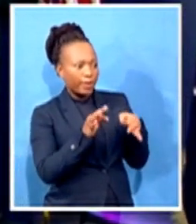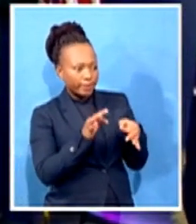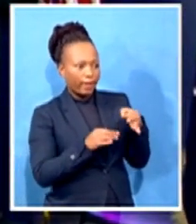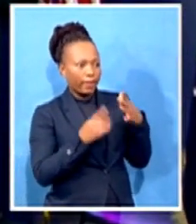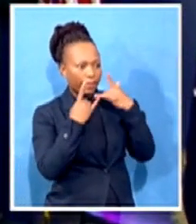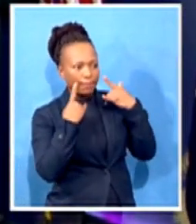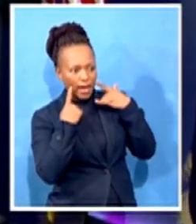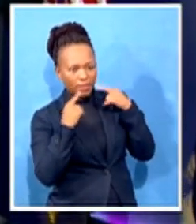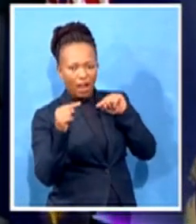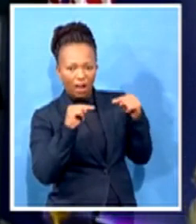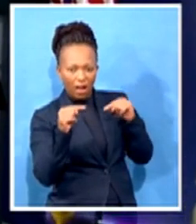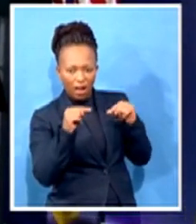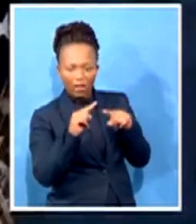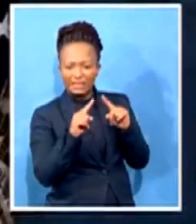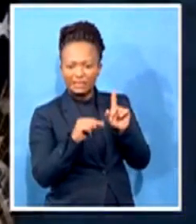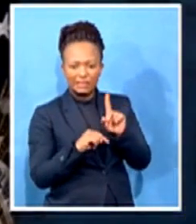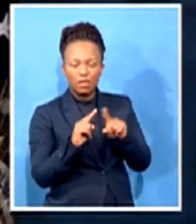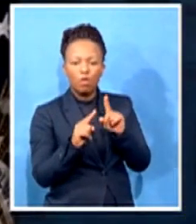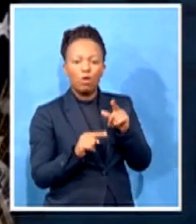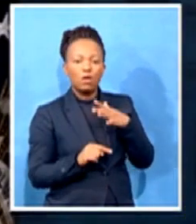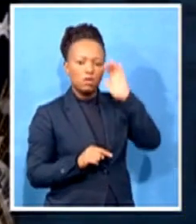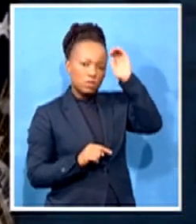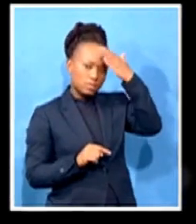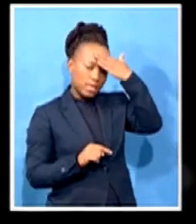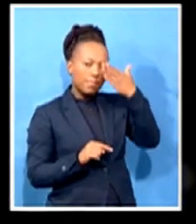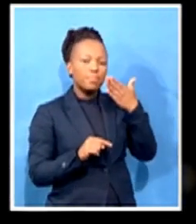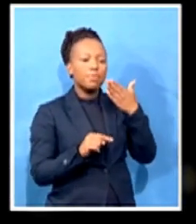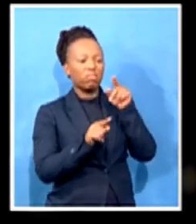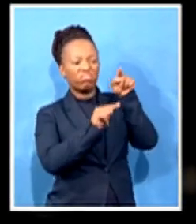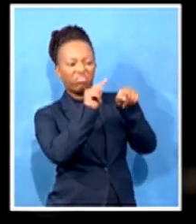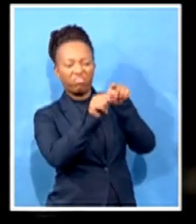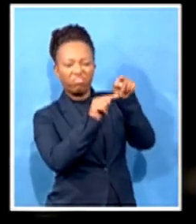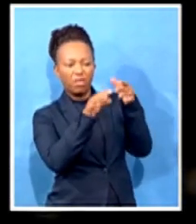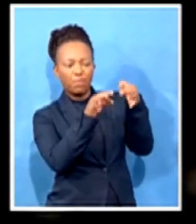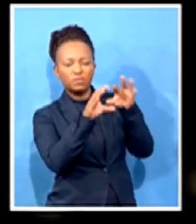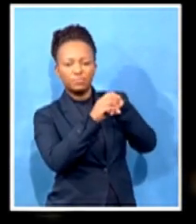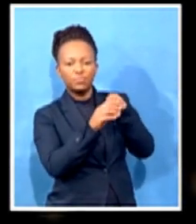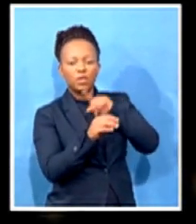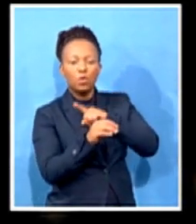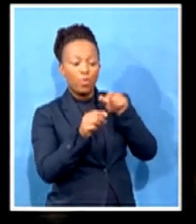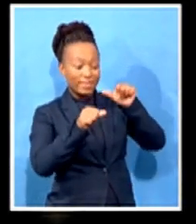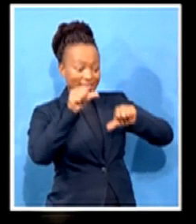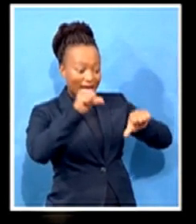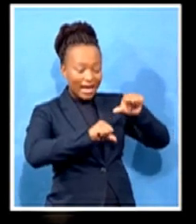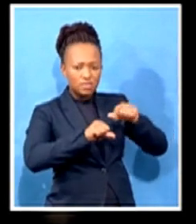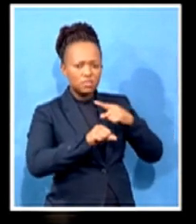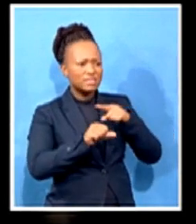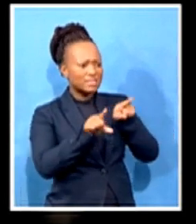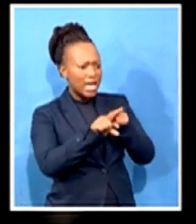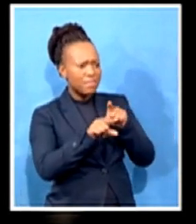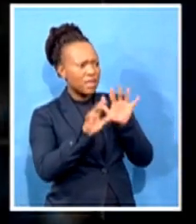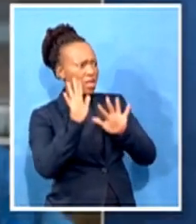politicize mask wearing when the scientists struggling to understand this new virus, mind you, just as we've been through here